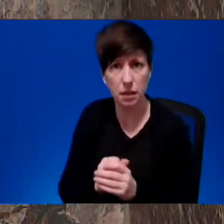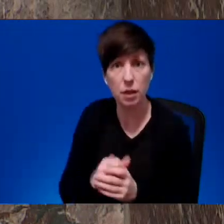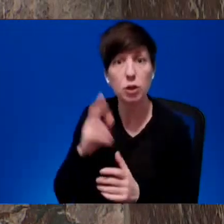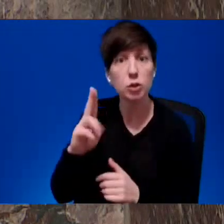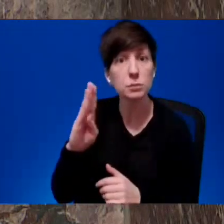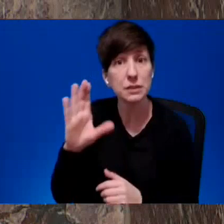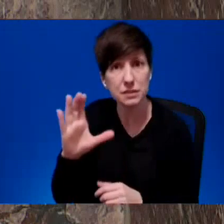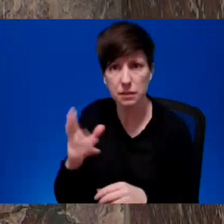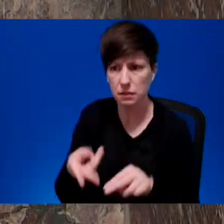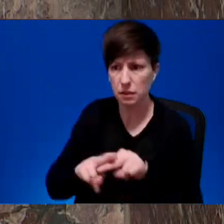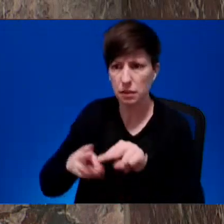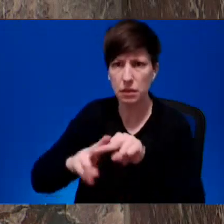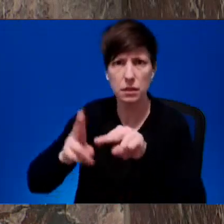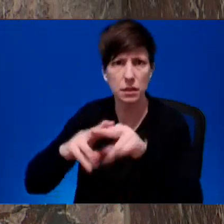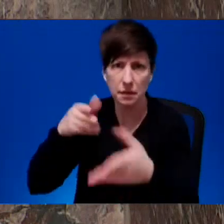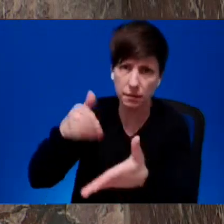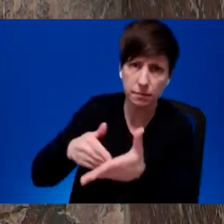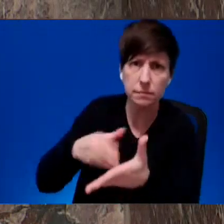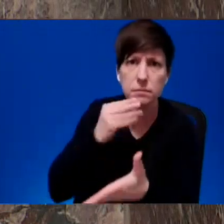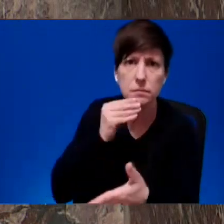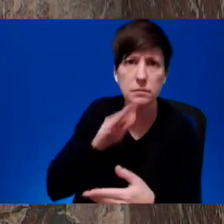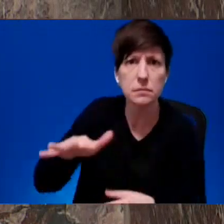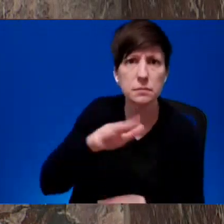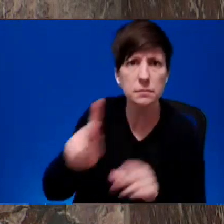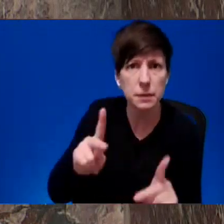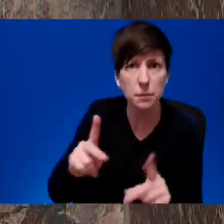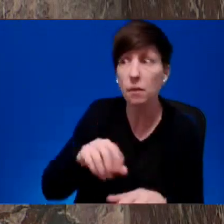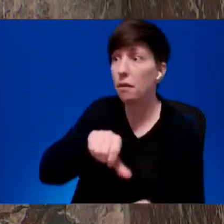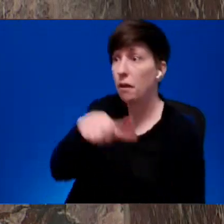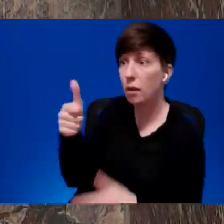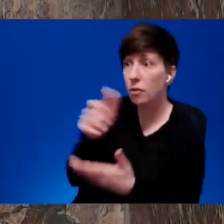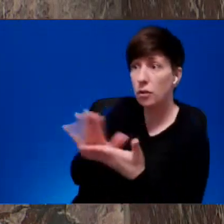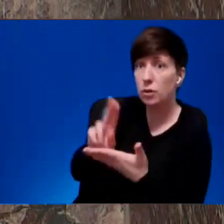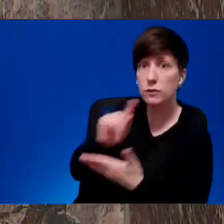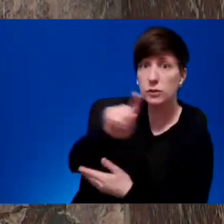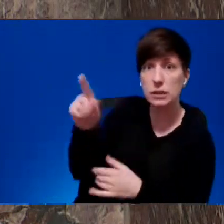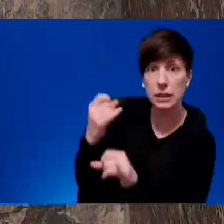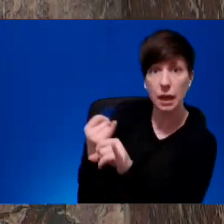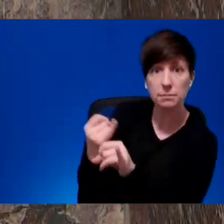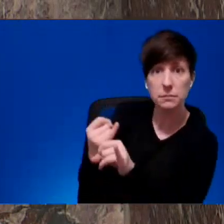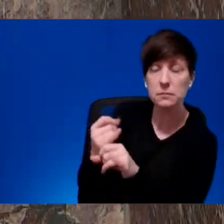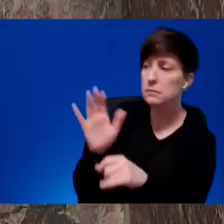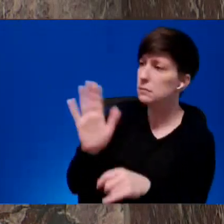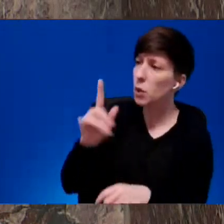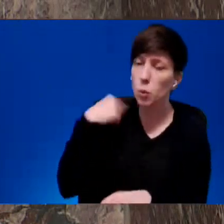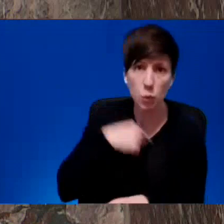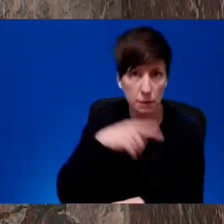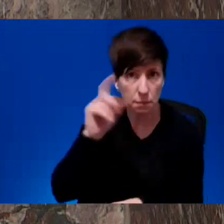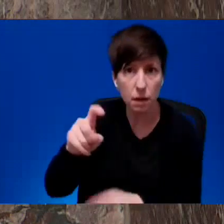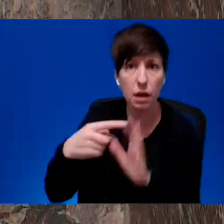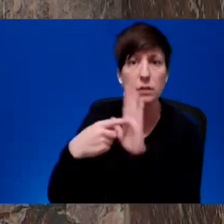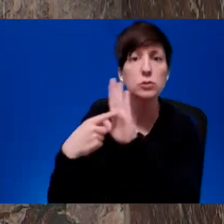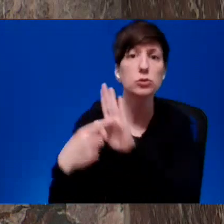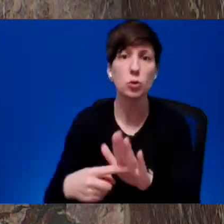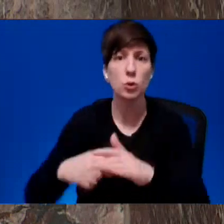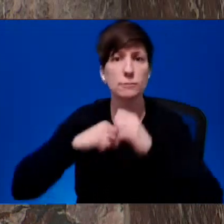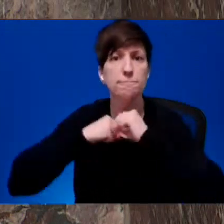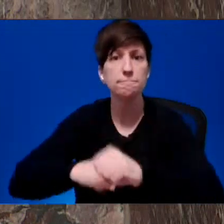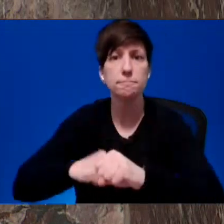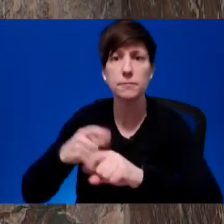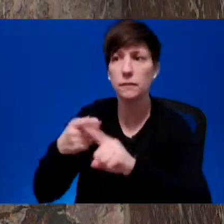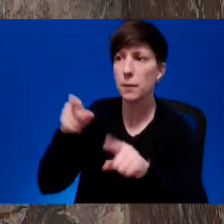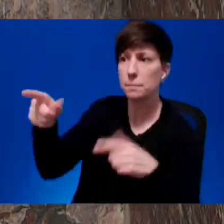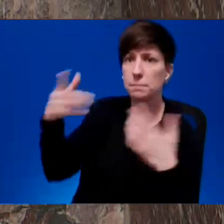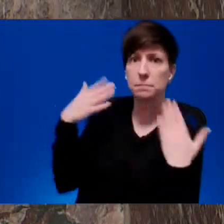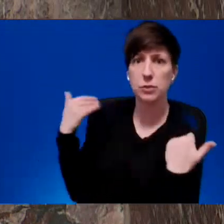college campuses, British Columbians need leadership from this Minister, not silence. The decision on the